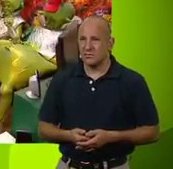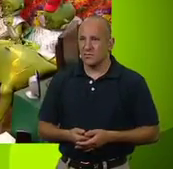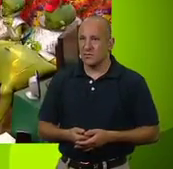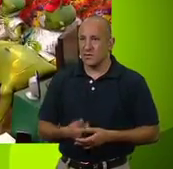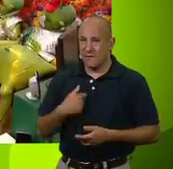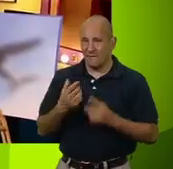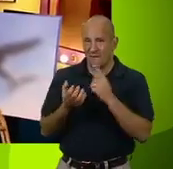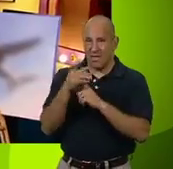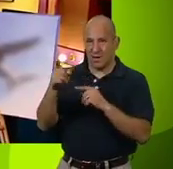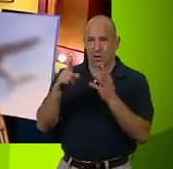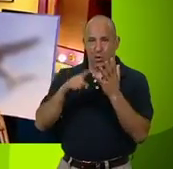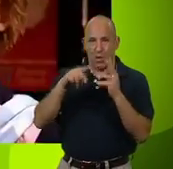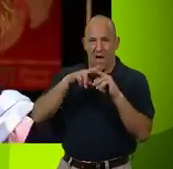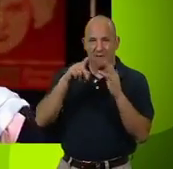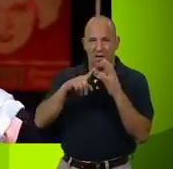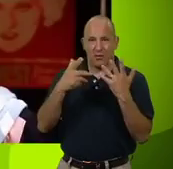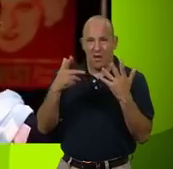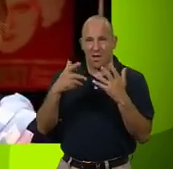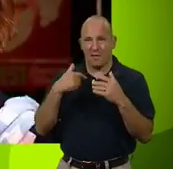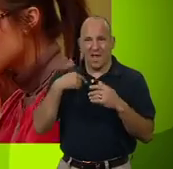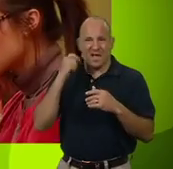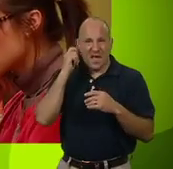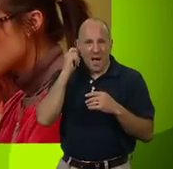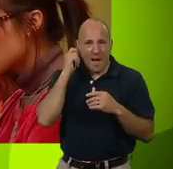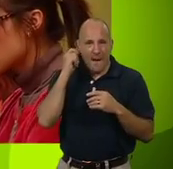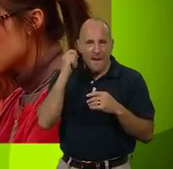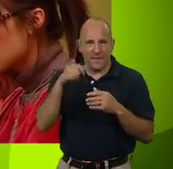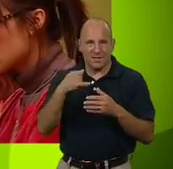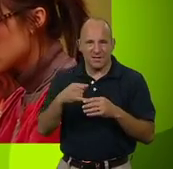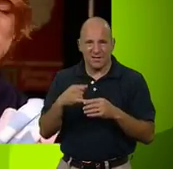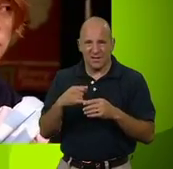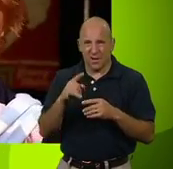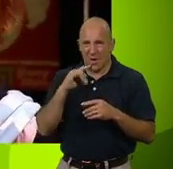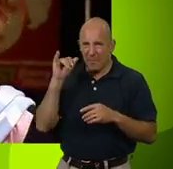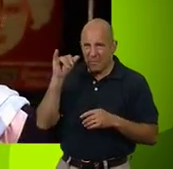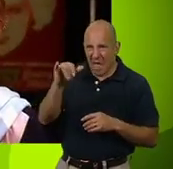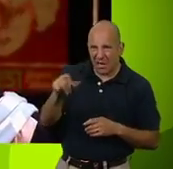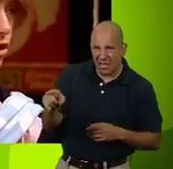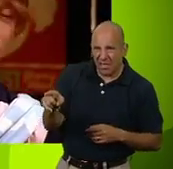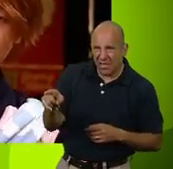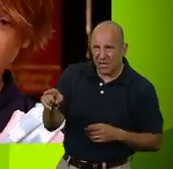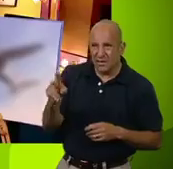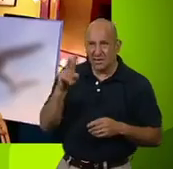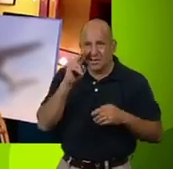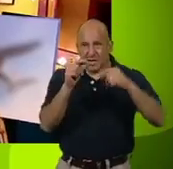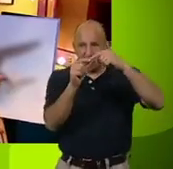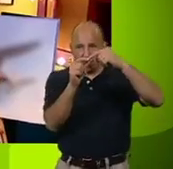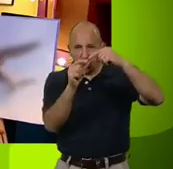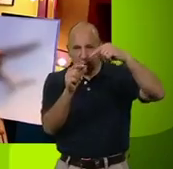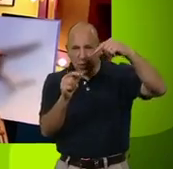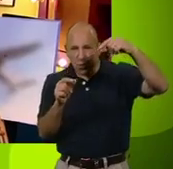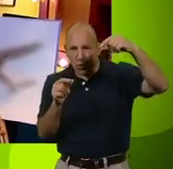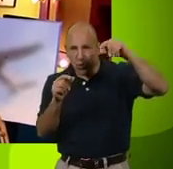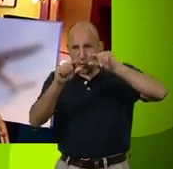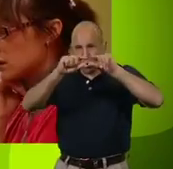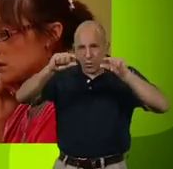And I spotted this UFO whilst collecting my ear medicine. It looks more like a plane. See the tube-shaped body and the two